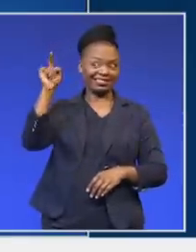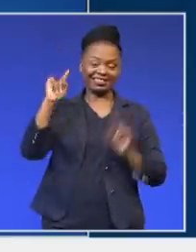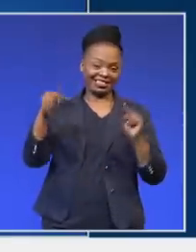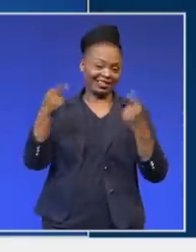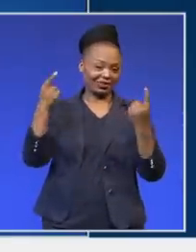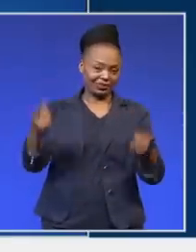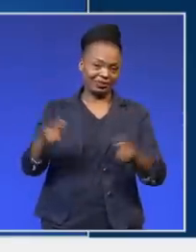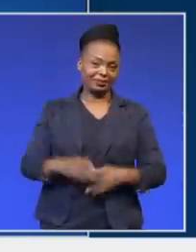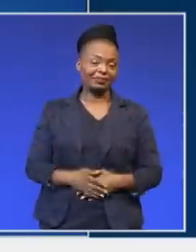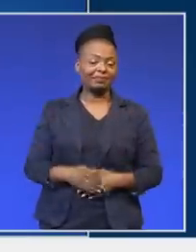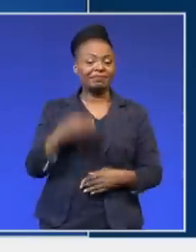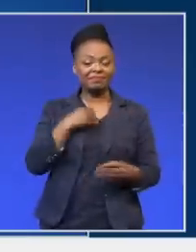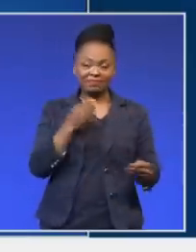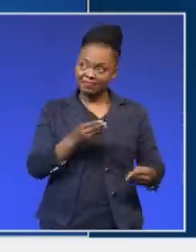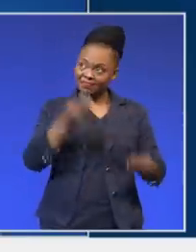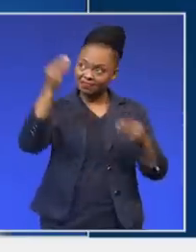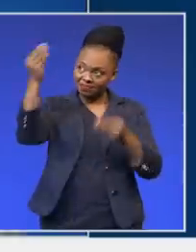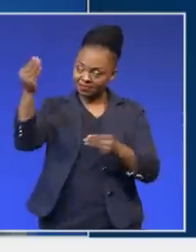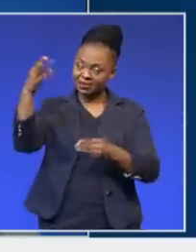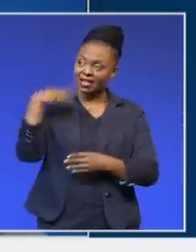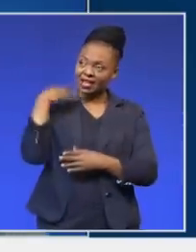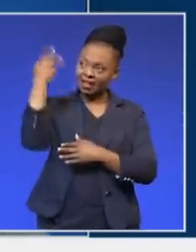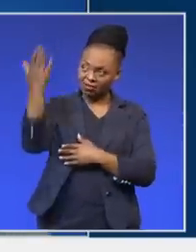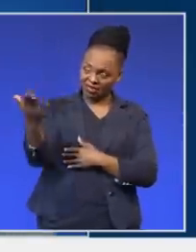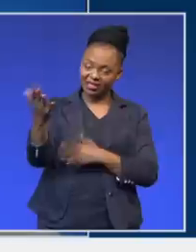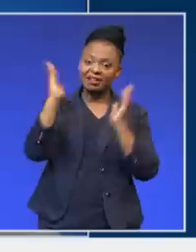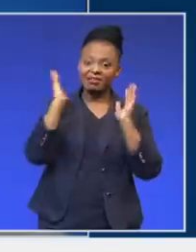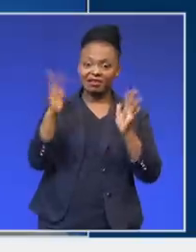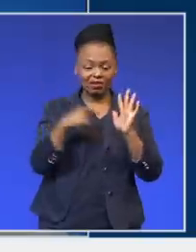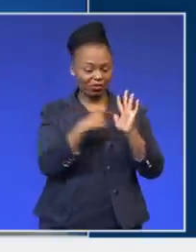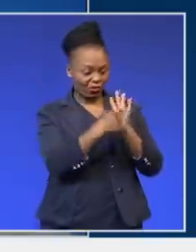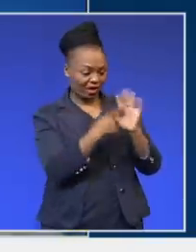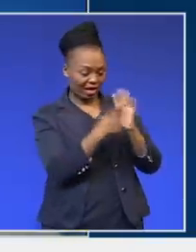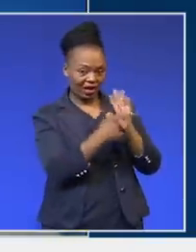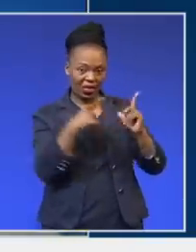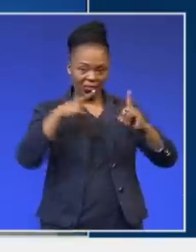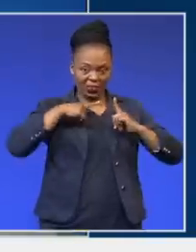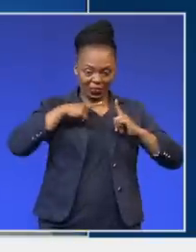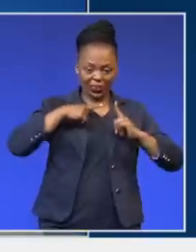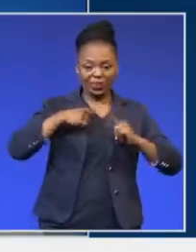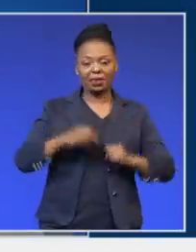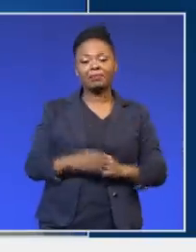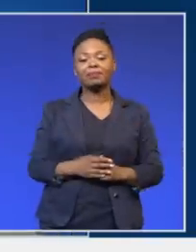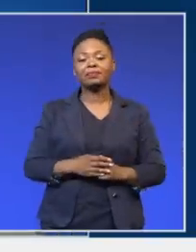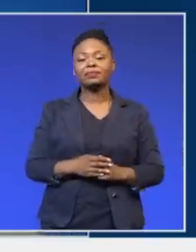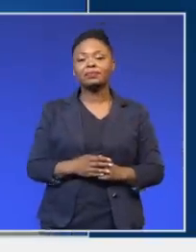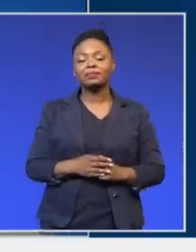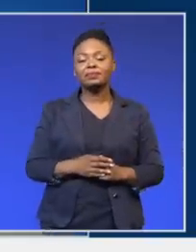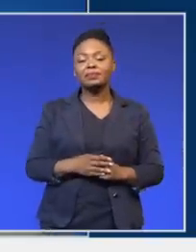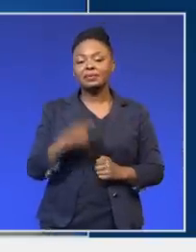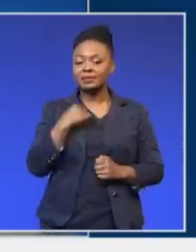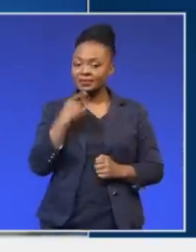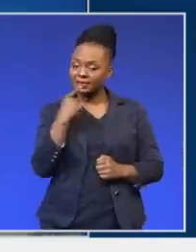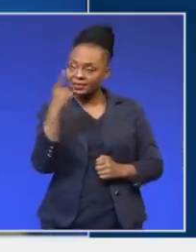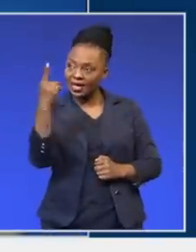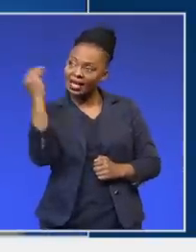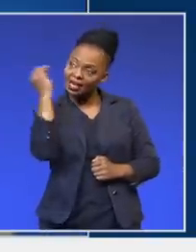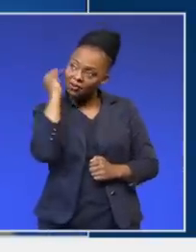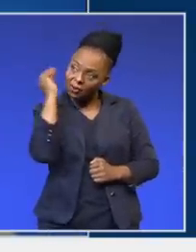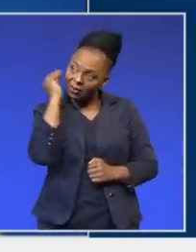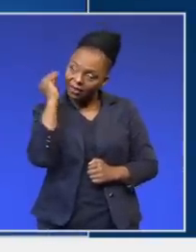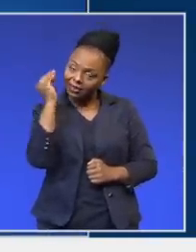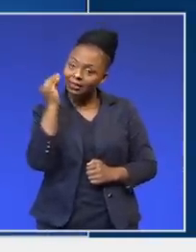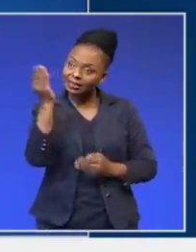submitted a PIA application earlier this week, ironically, to get information on